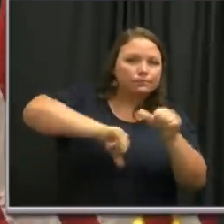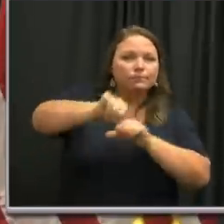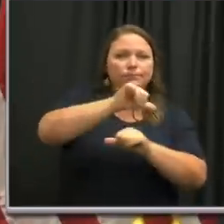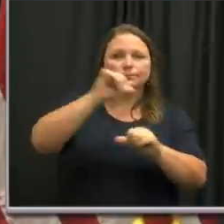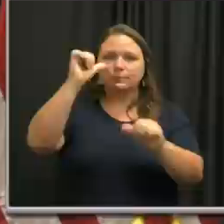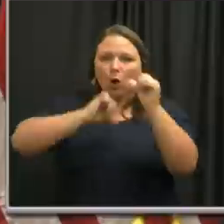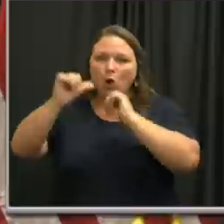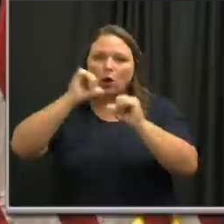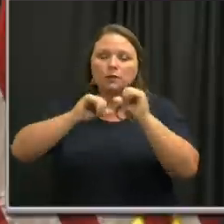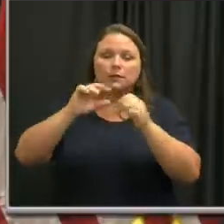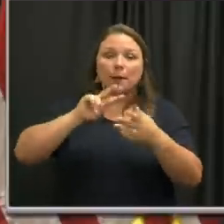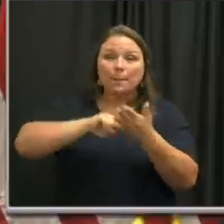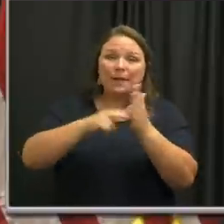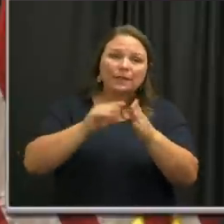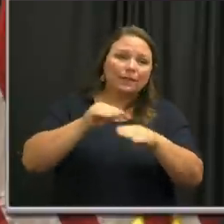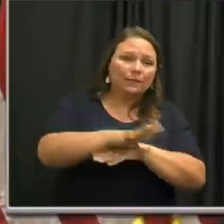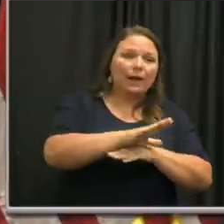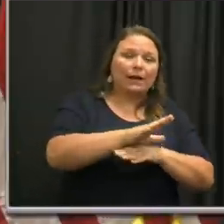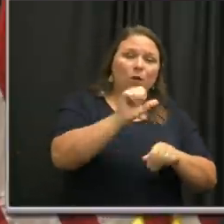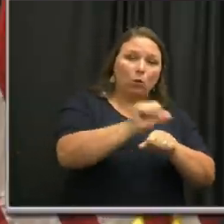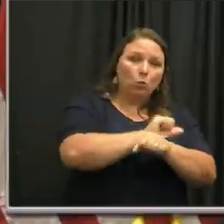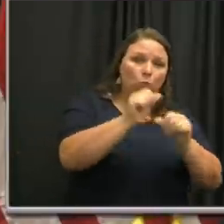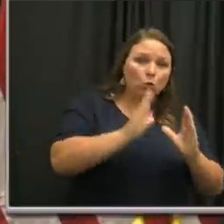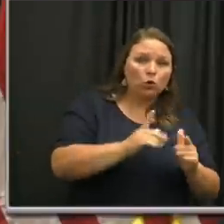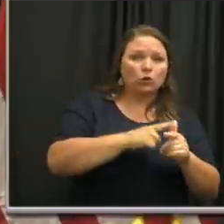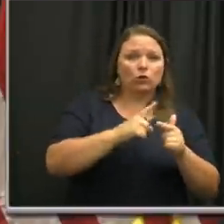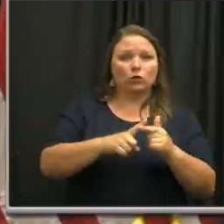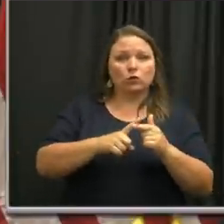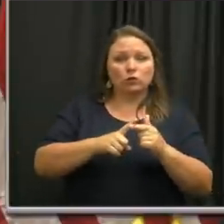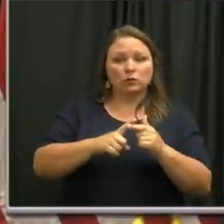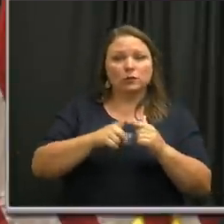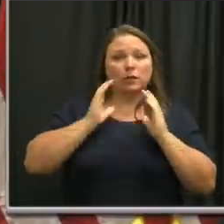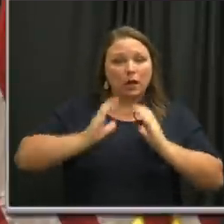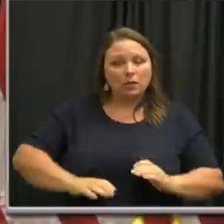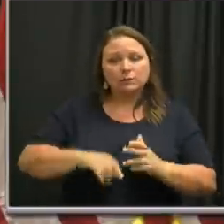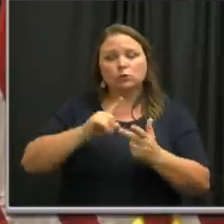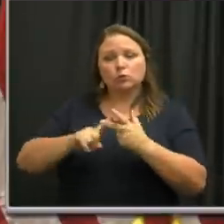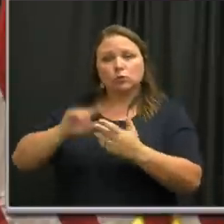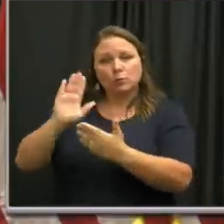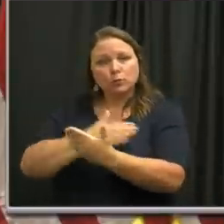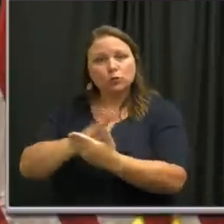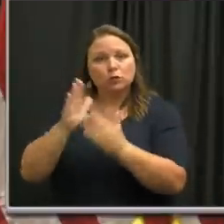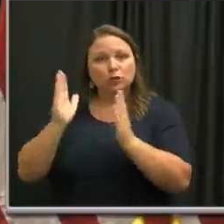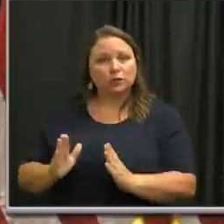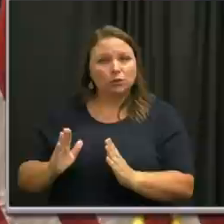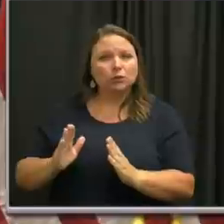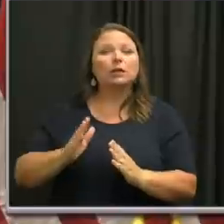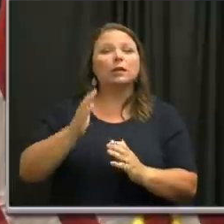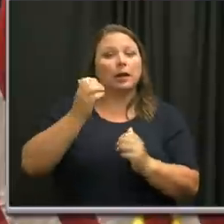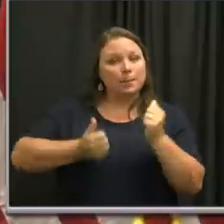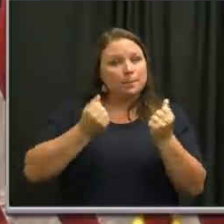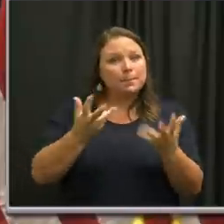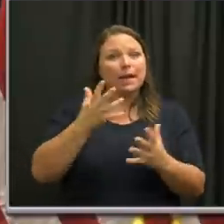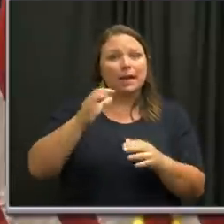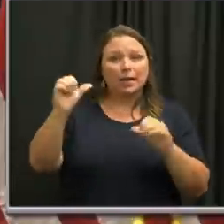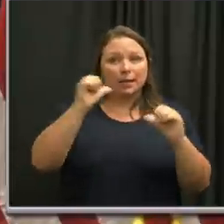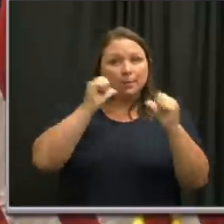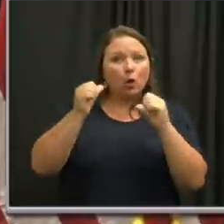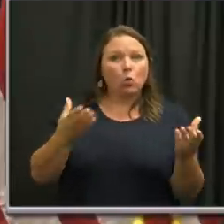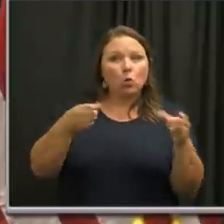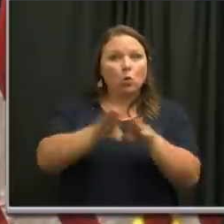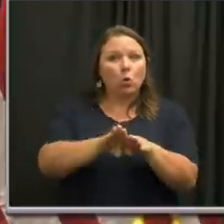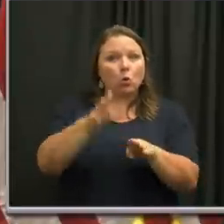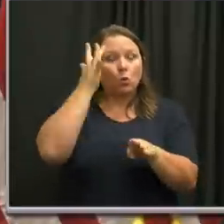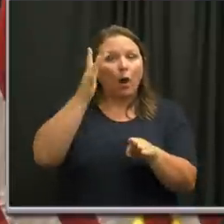employees, patrons, and musicians. Multiple bars in the downtown and midtown neighborhoods have recently closed because of